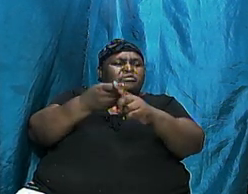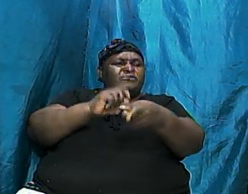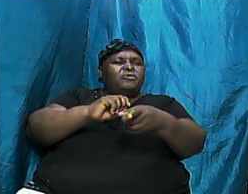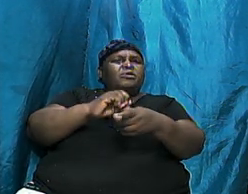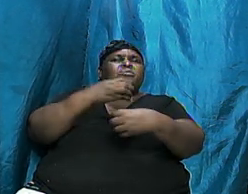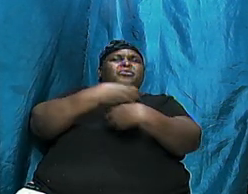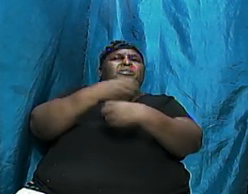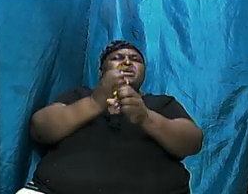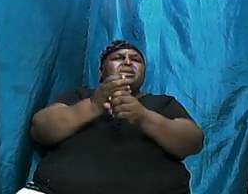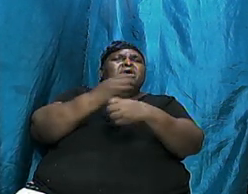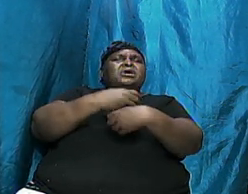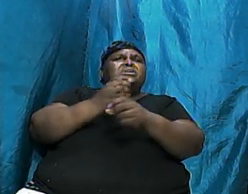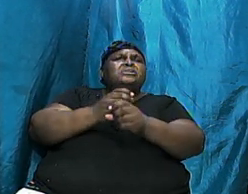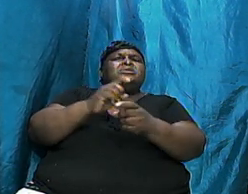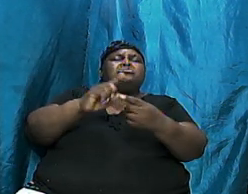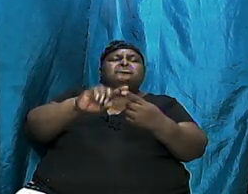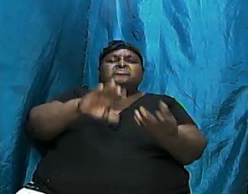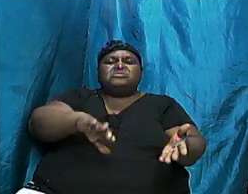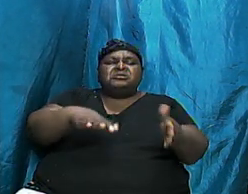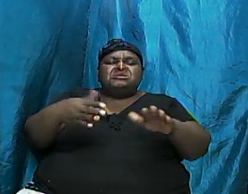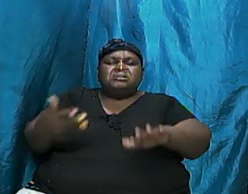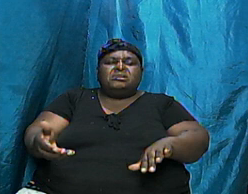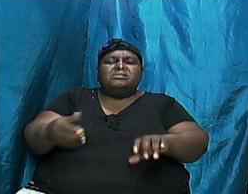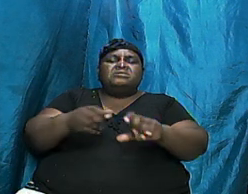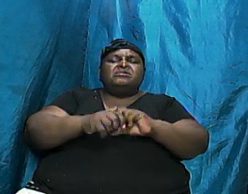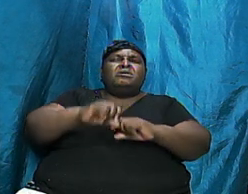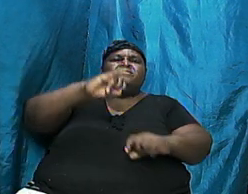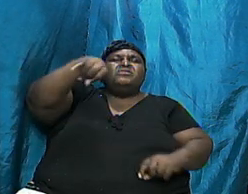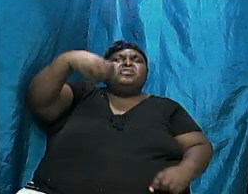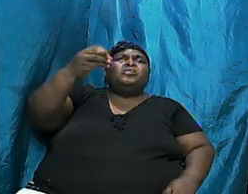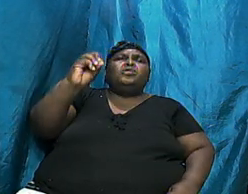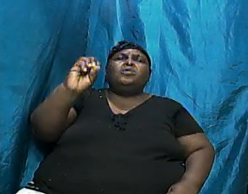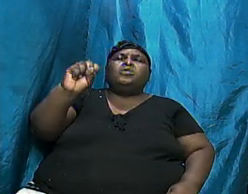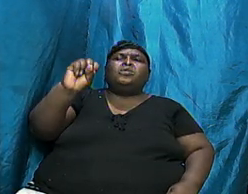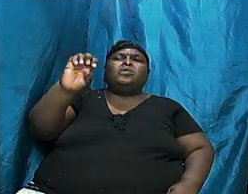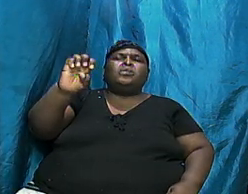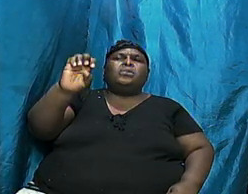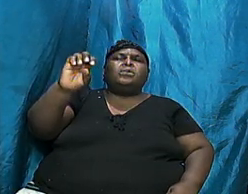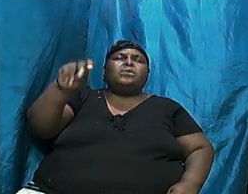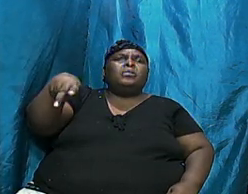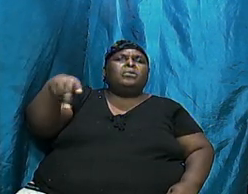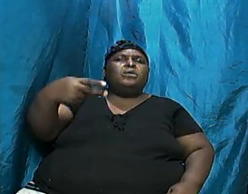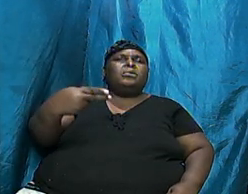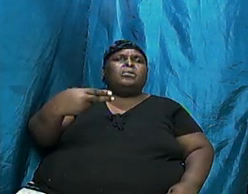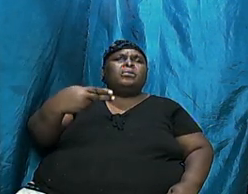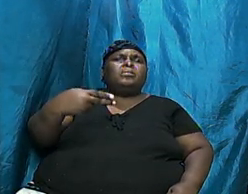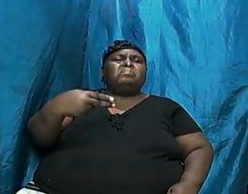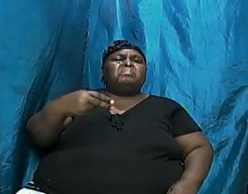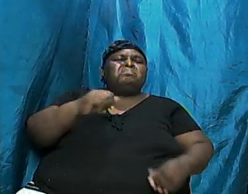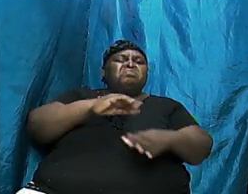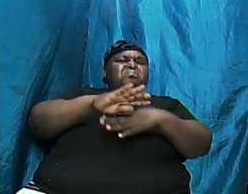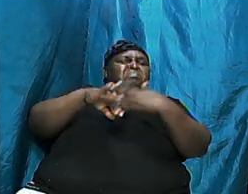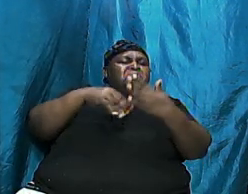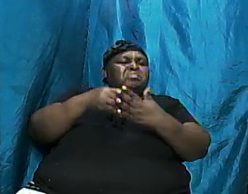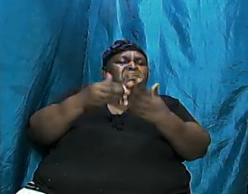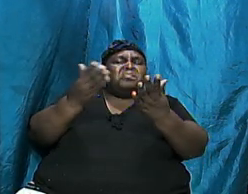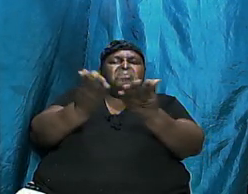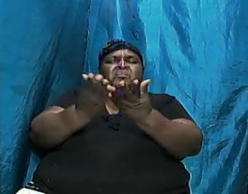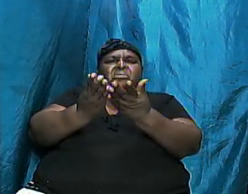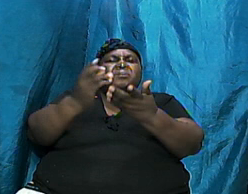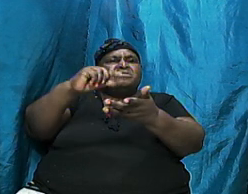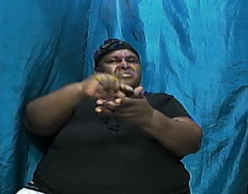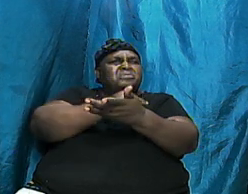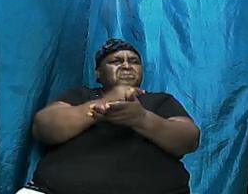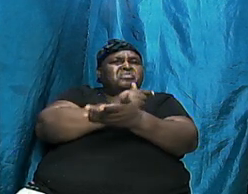to the death of Joseph. And the entire book from chapter 1